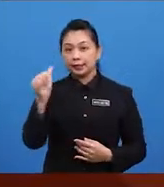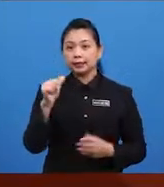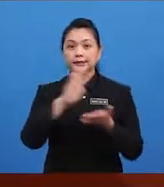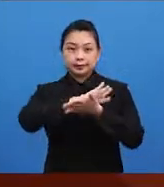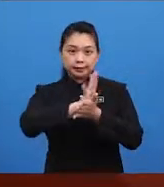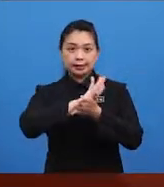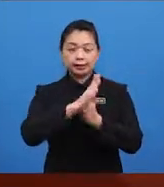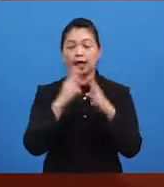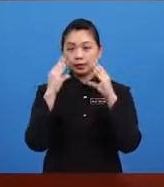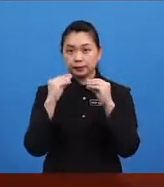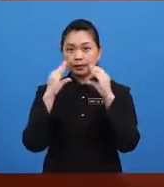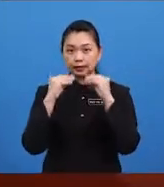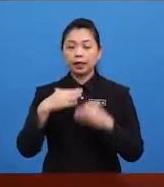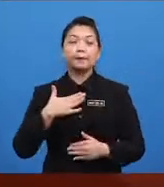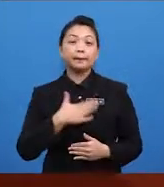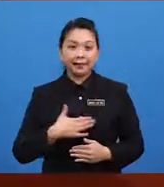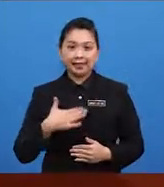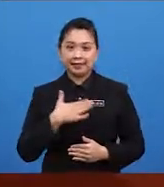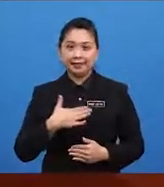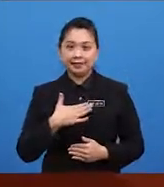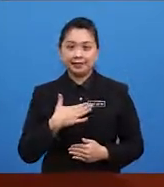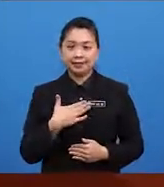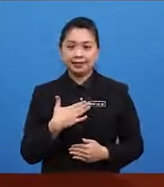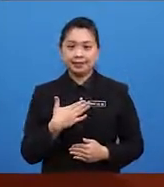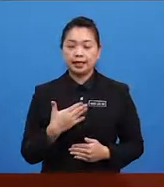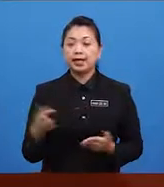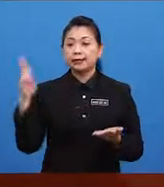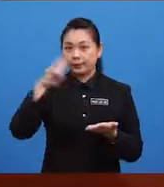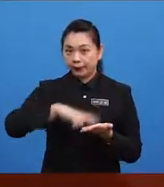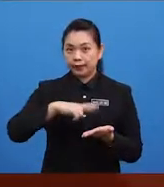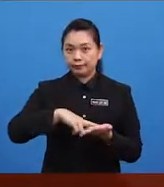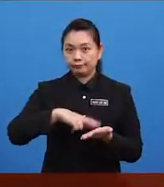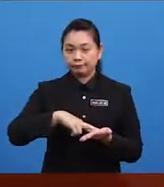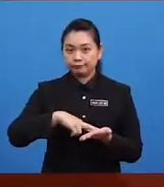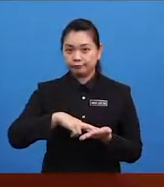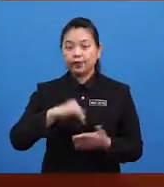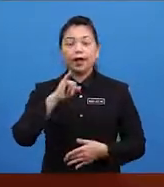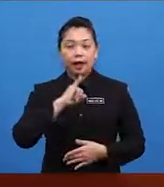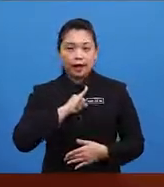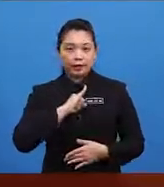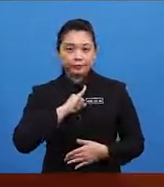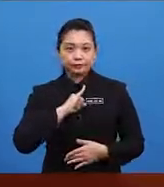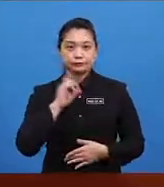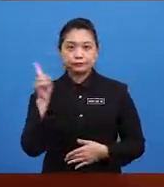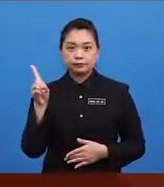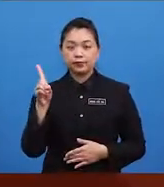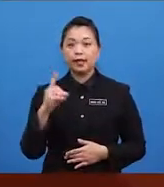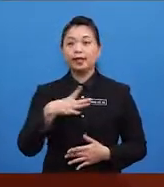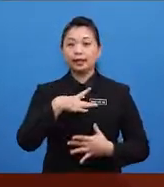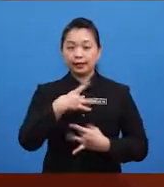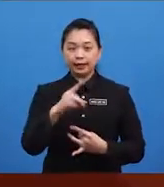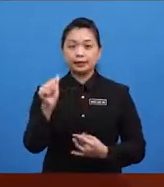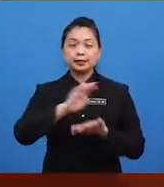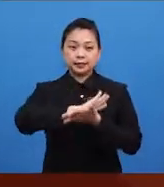I'd like a cheeseburger, please. Repeat after me. I'd like a cheeseburger, please.